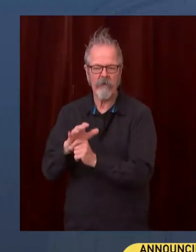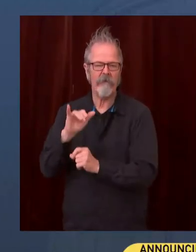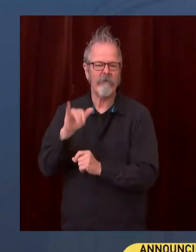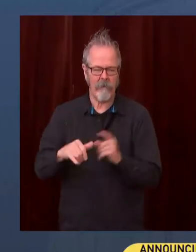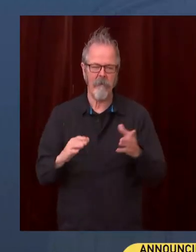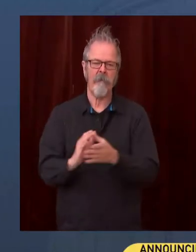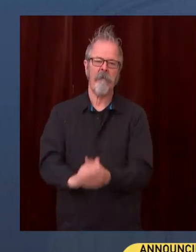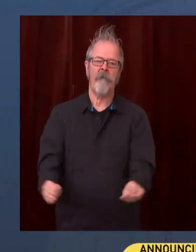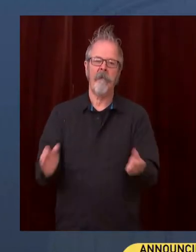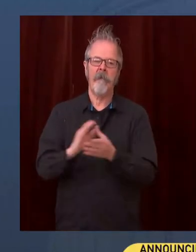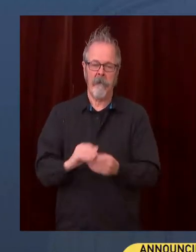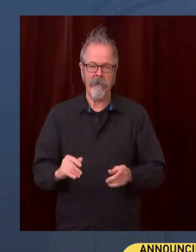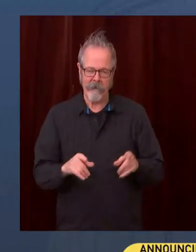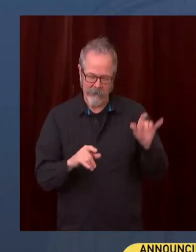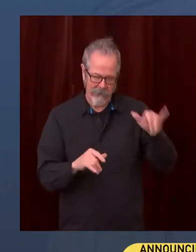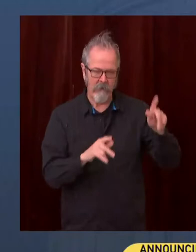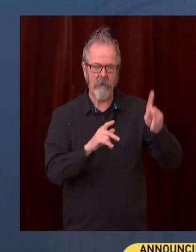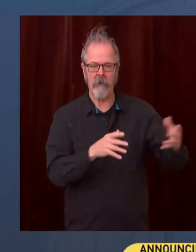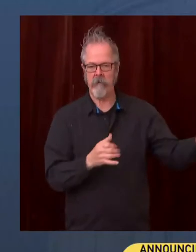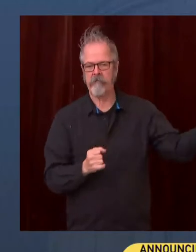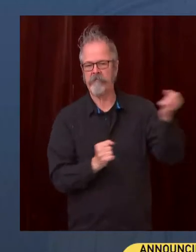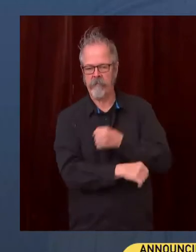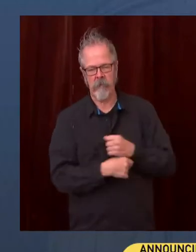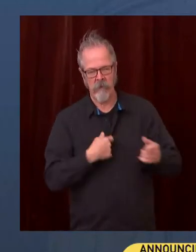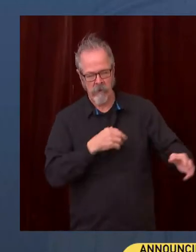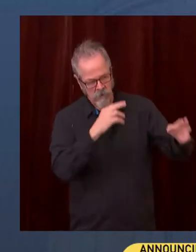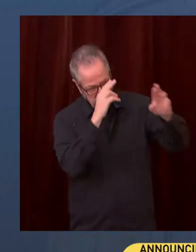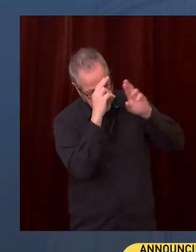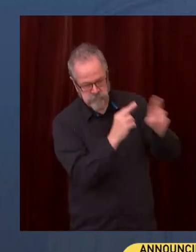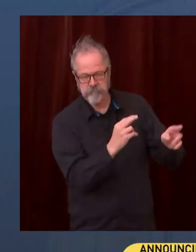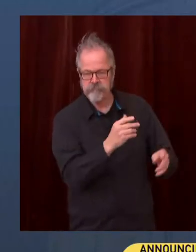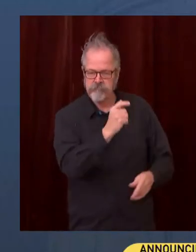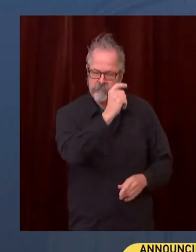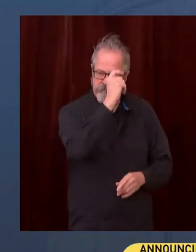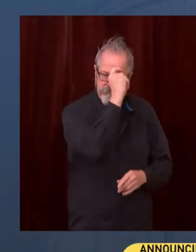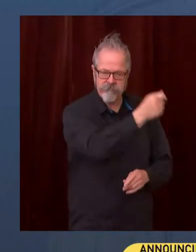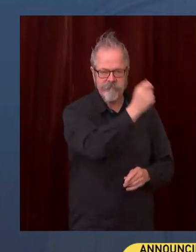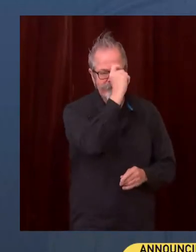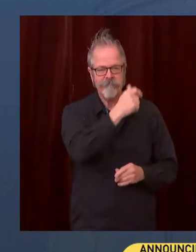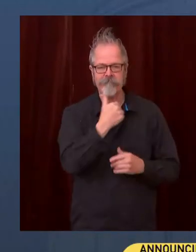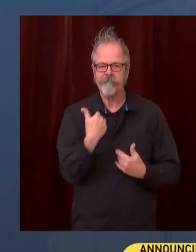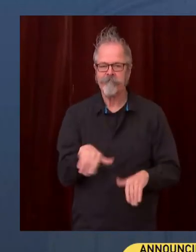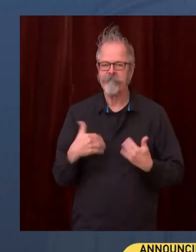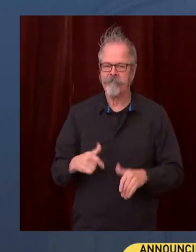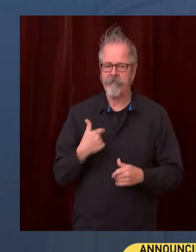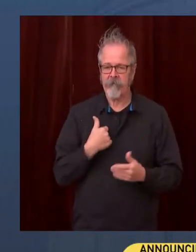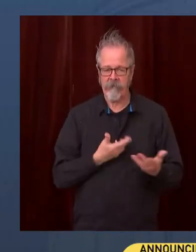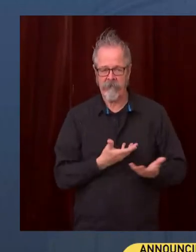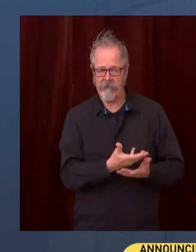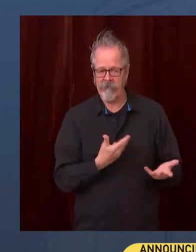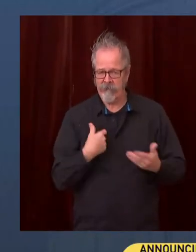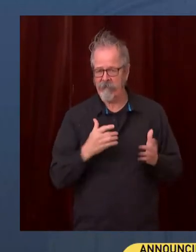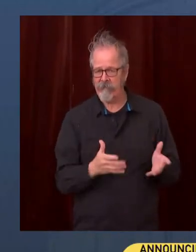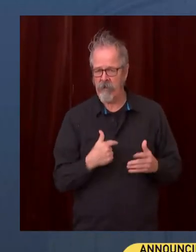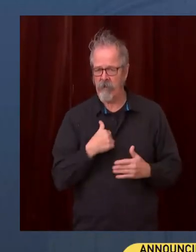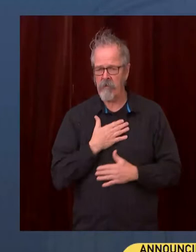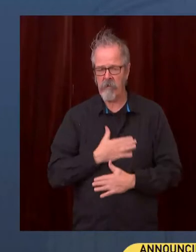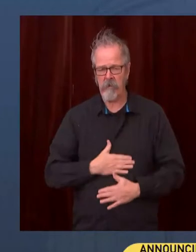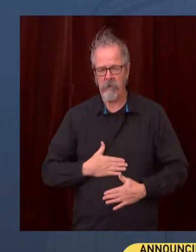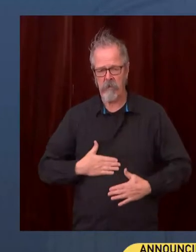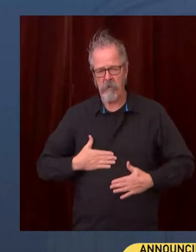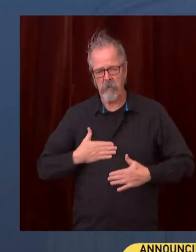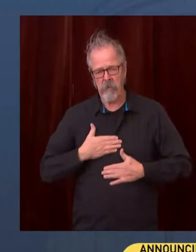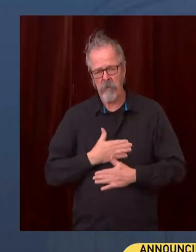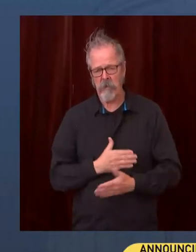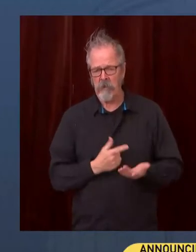he really is respected in the public health community. I've enjoyed getting to know him already. And so his willingness to come to Washington